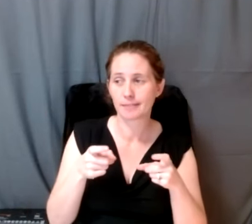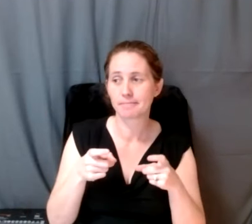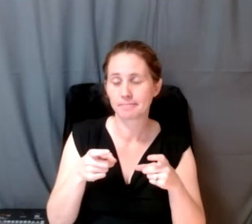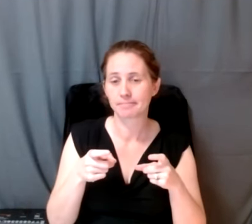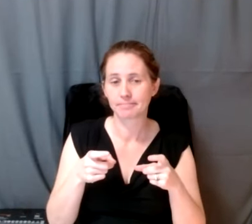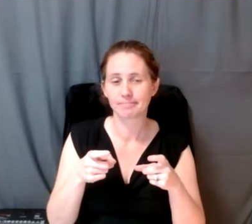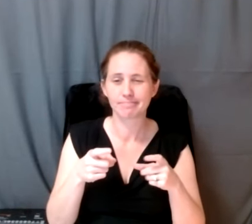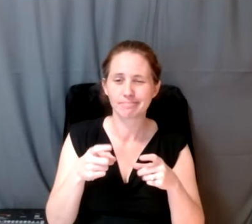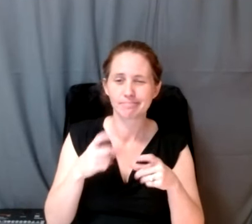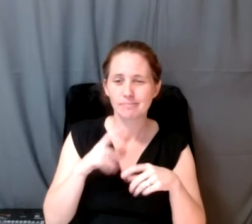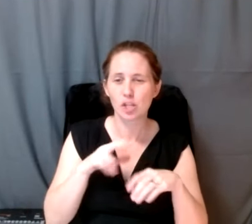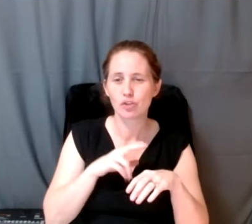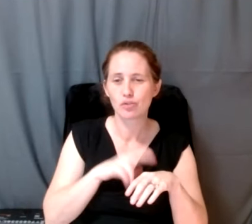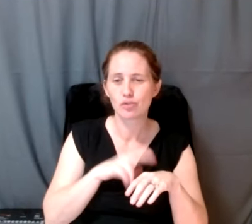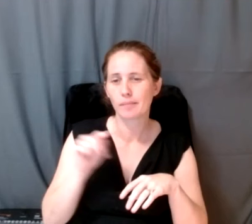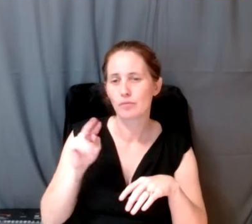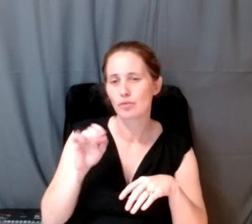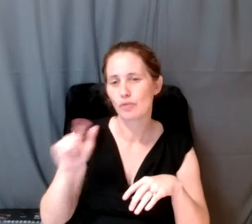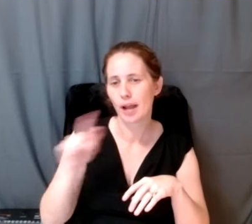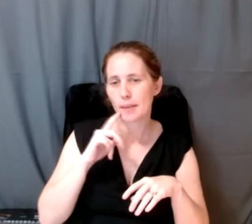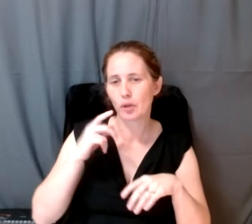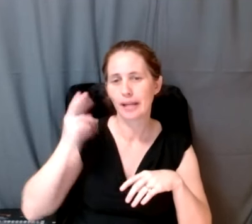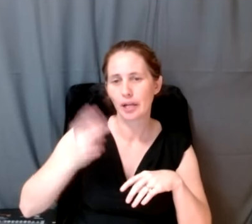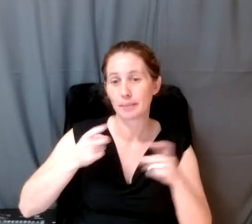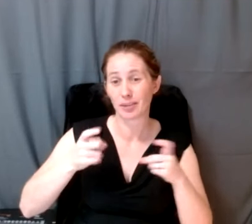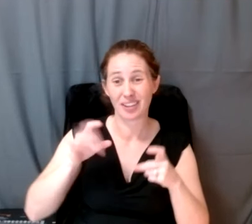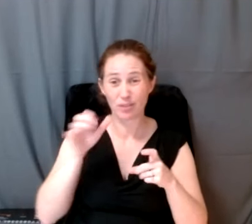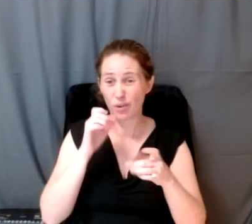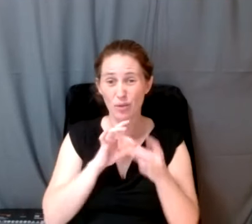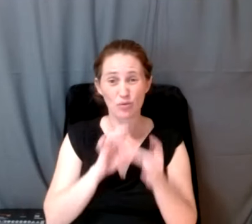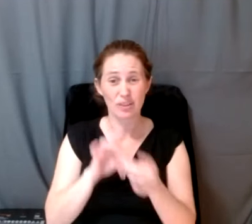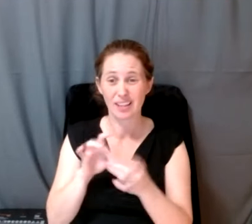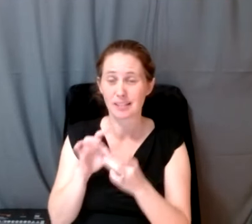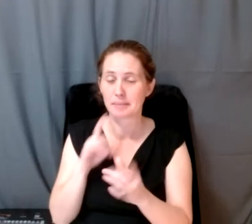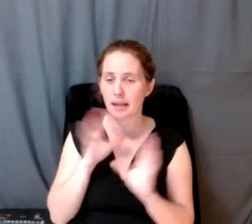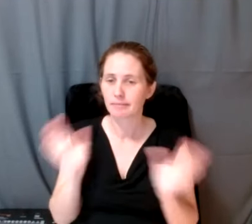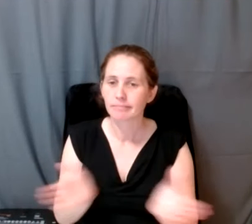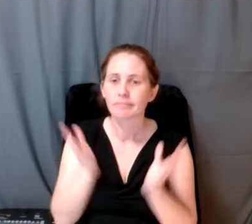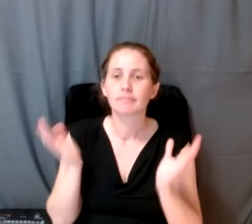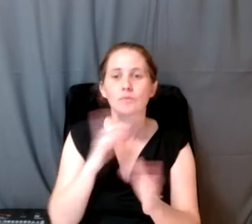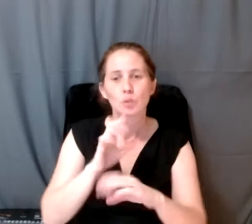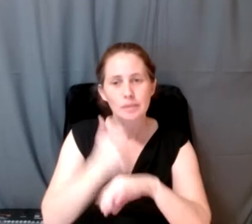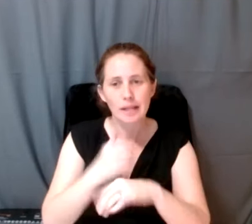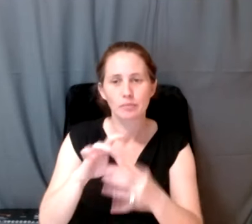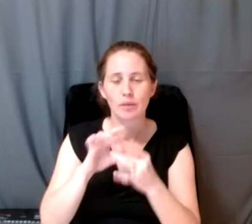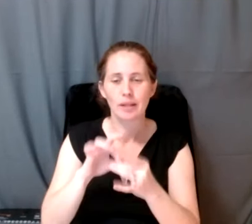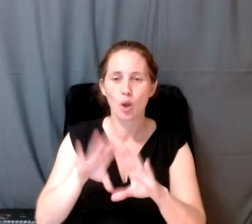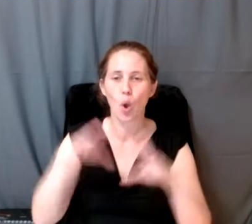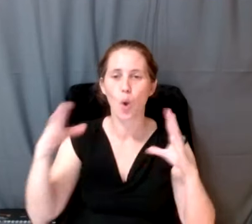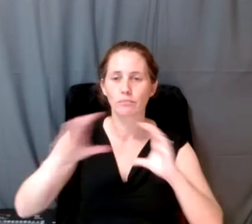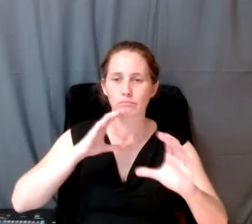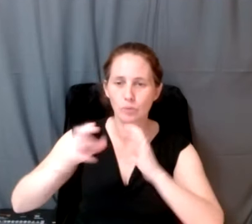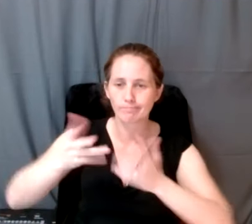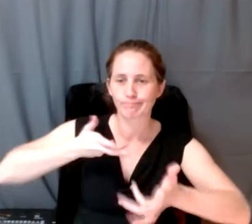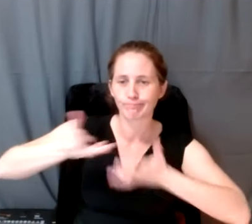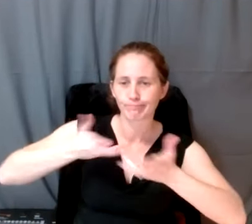Tribal heritage managers that are working there. If you do not have those relationships, I highly encourage that you have them and open lines of communication.